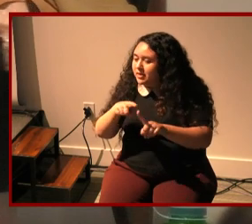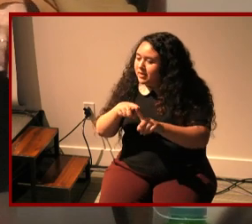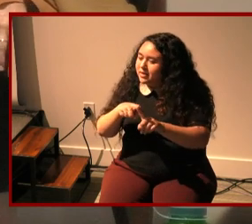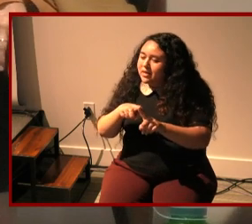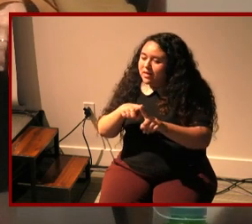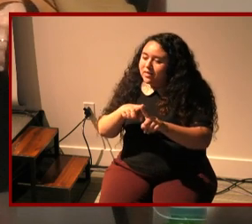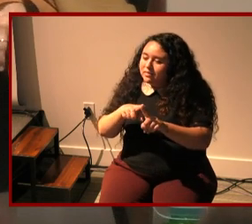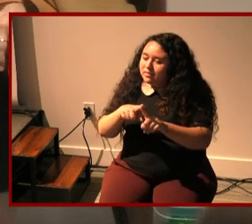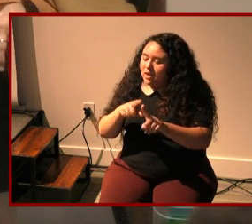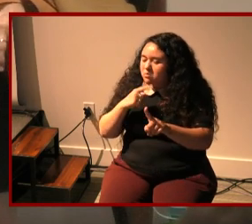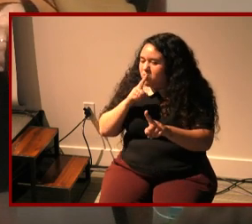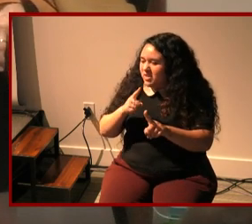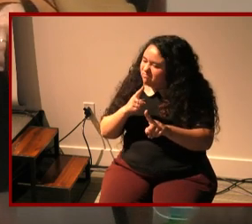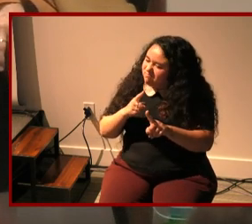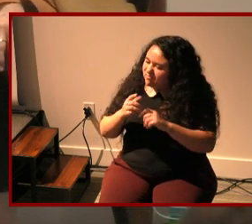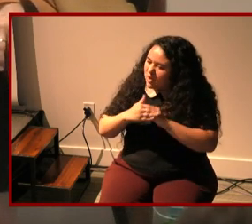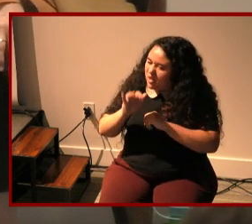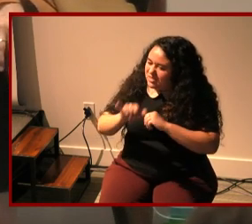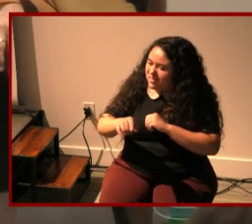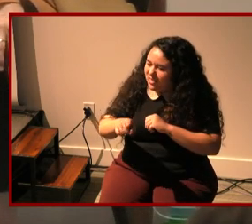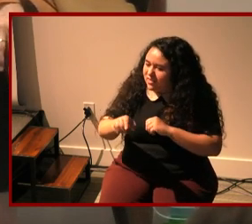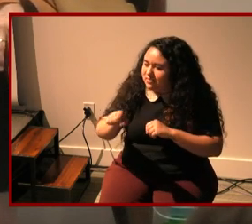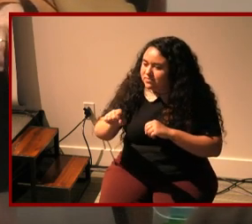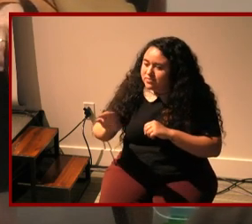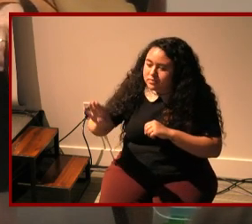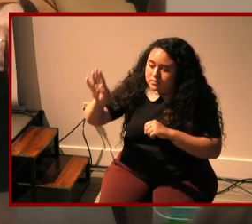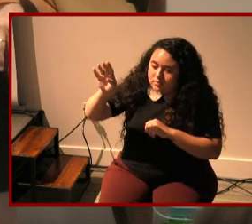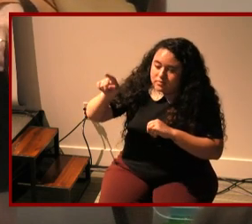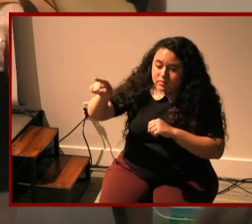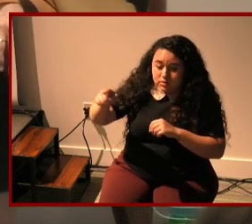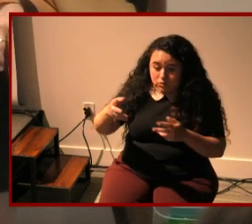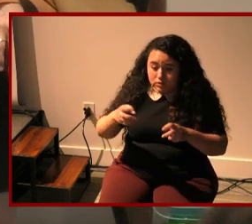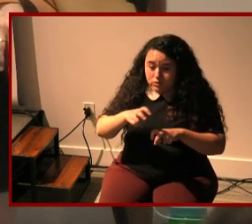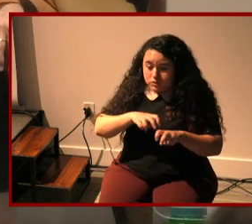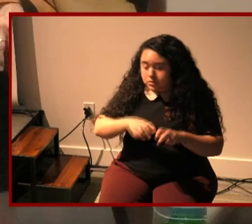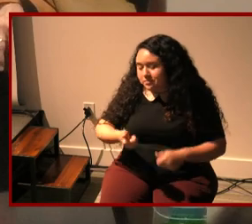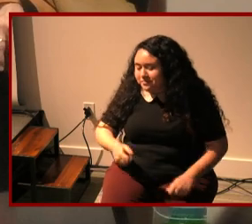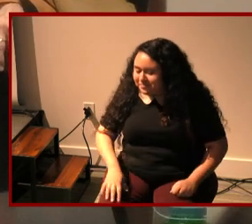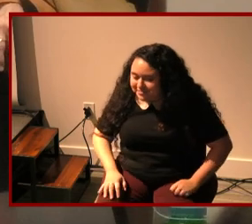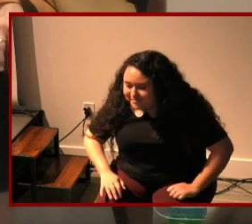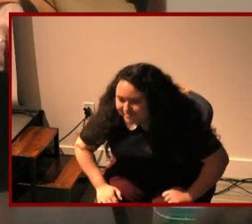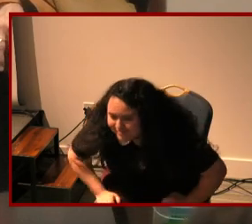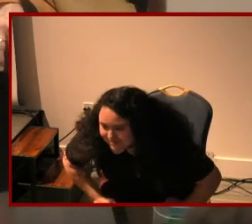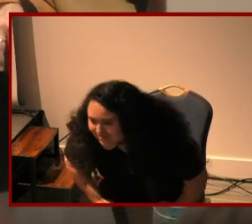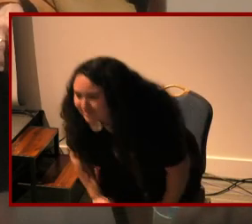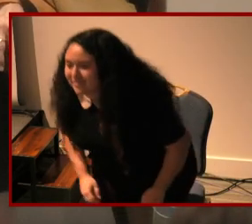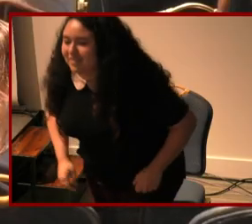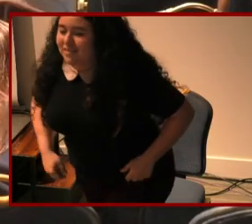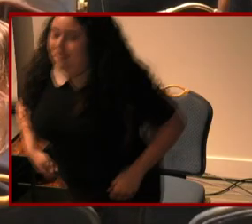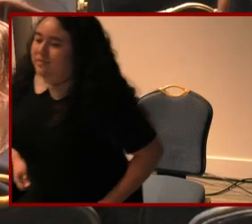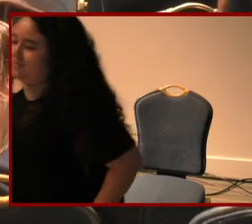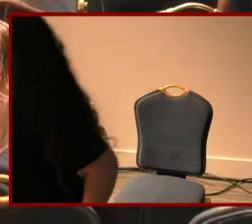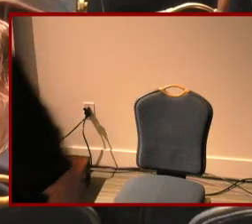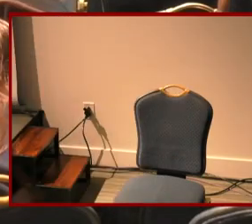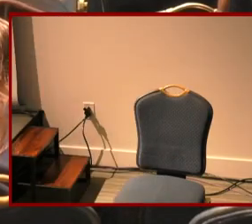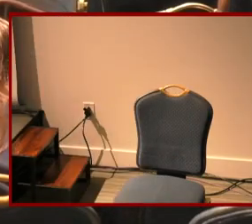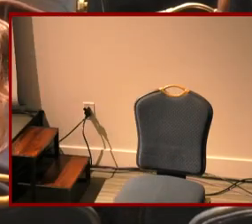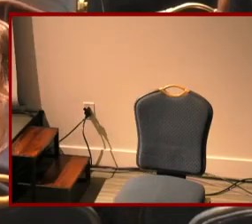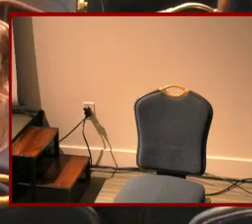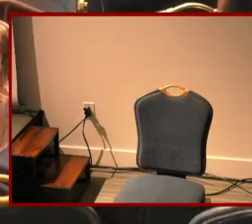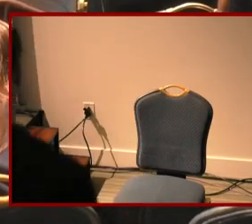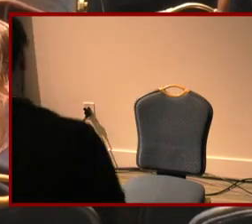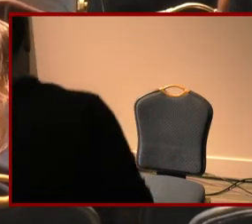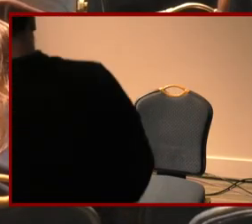hi thank you so much for your talk your book talk